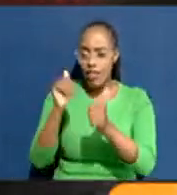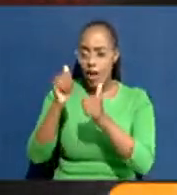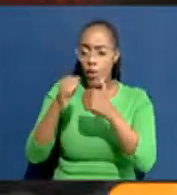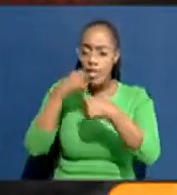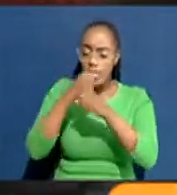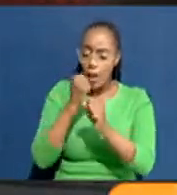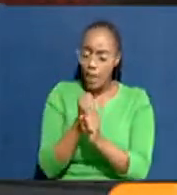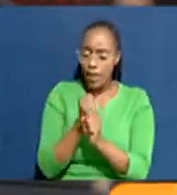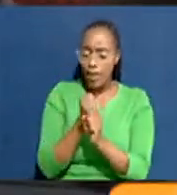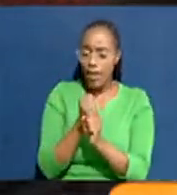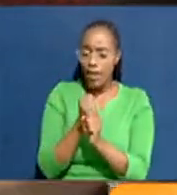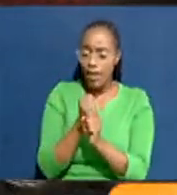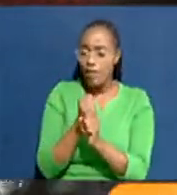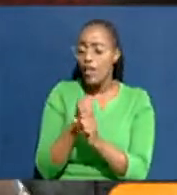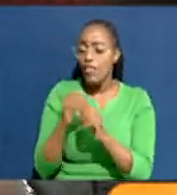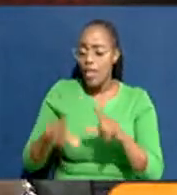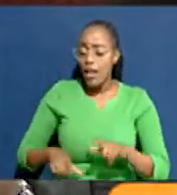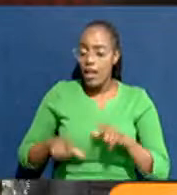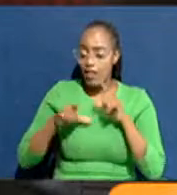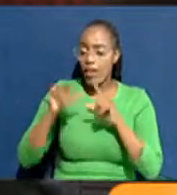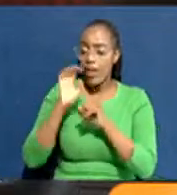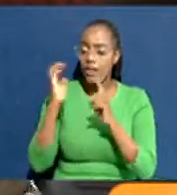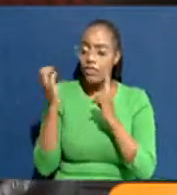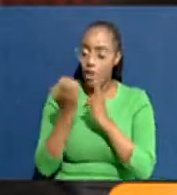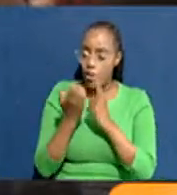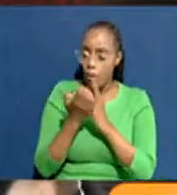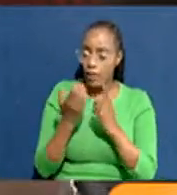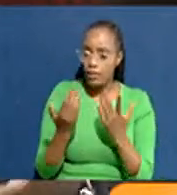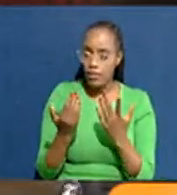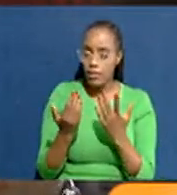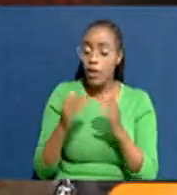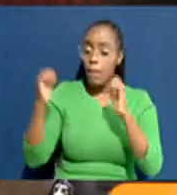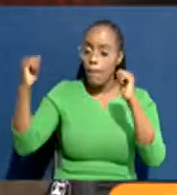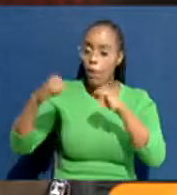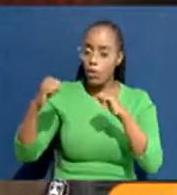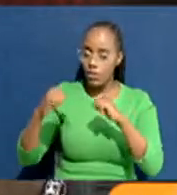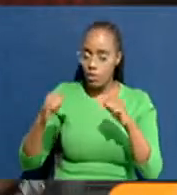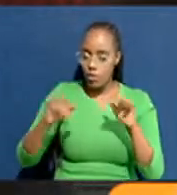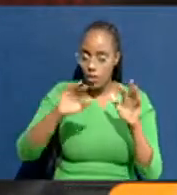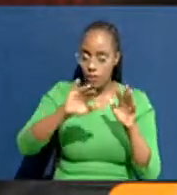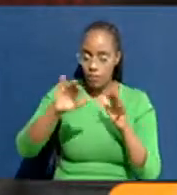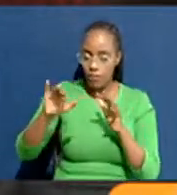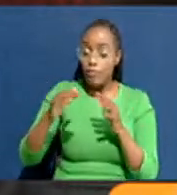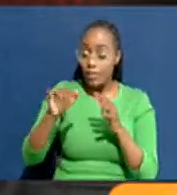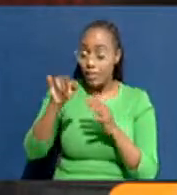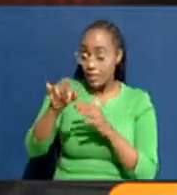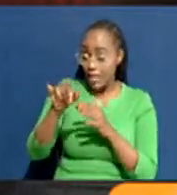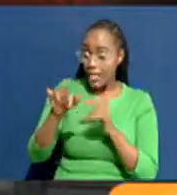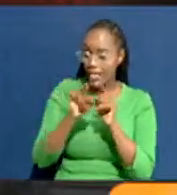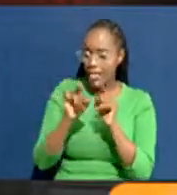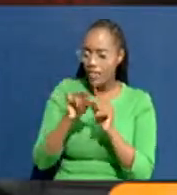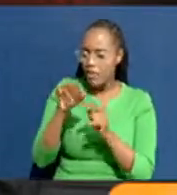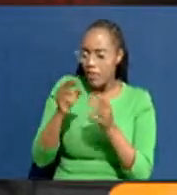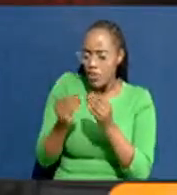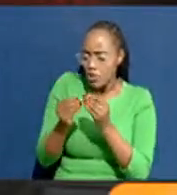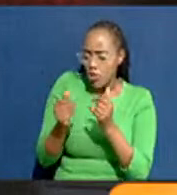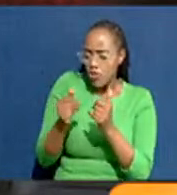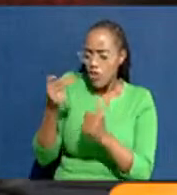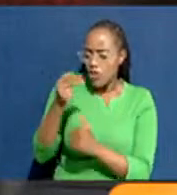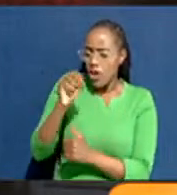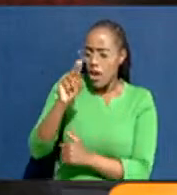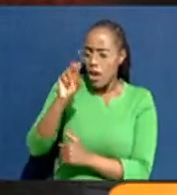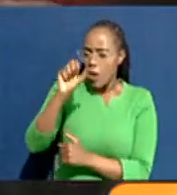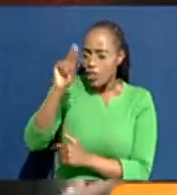make the living environment, you know, possible. And you don't solve the housing